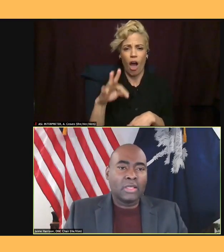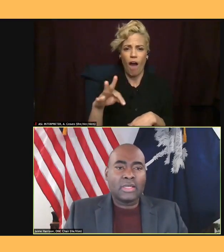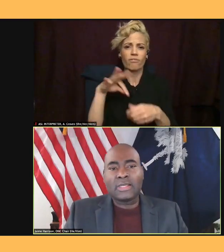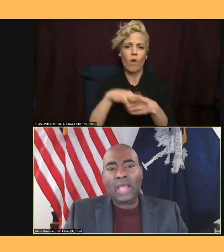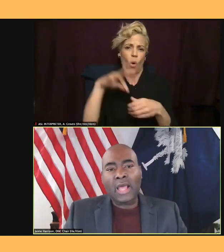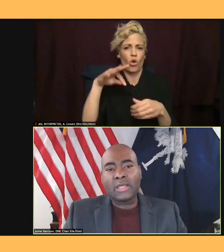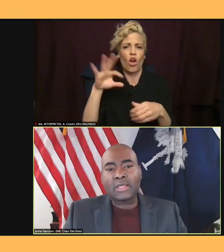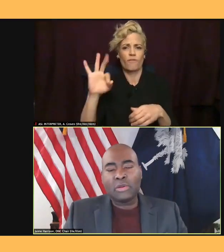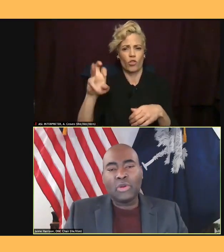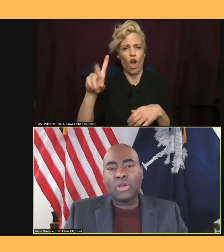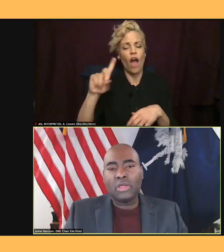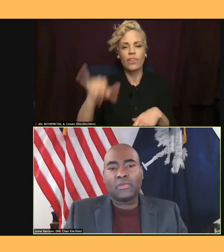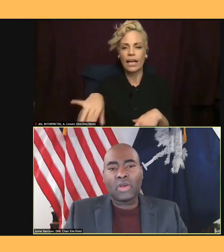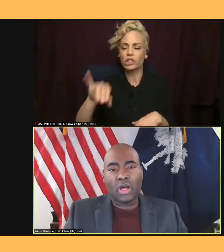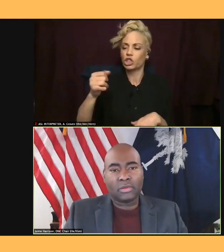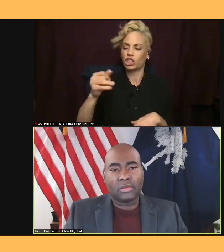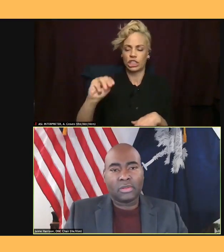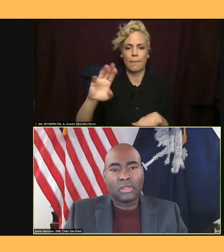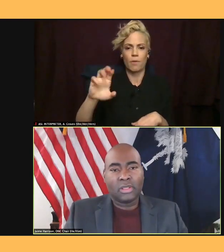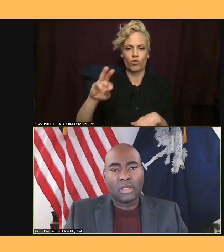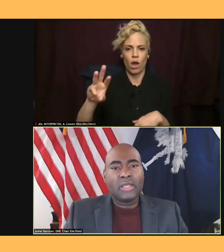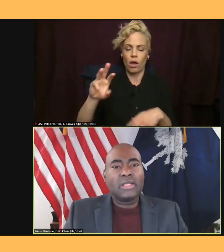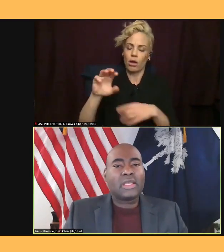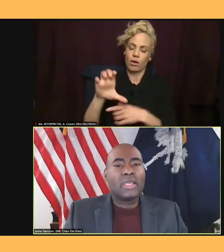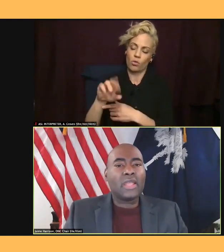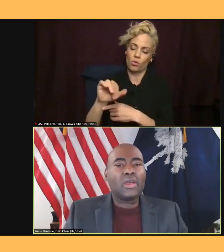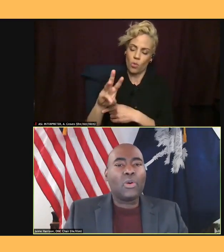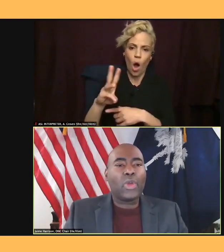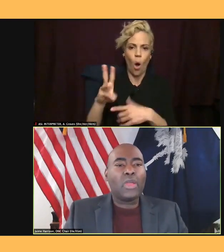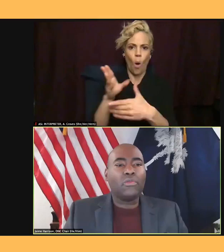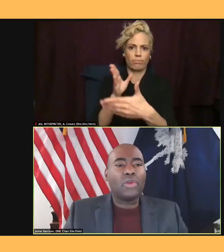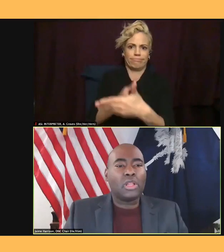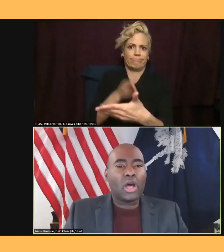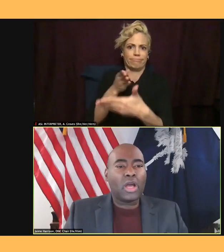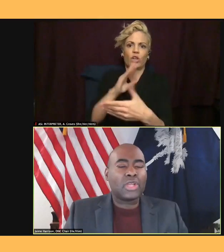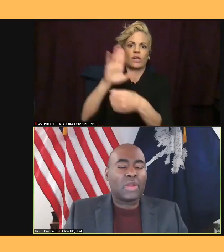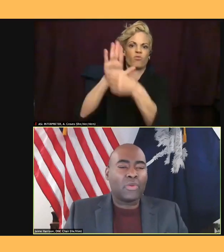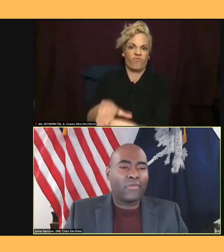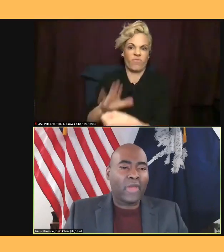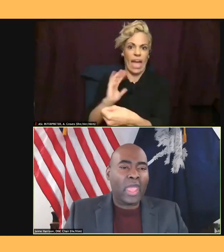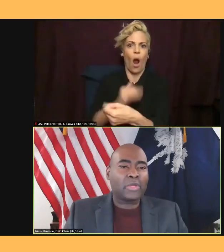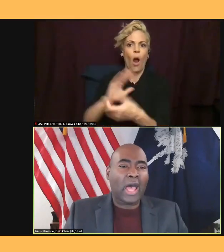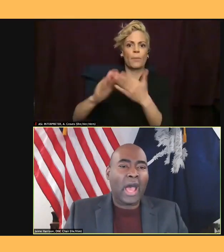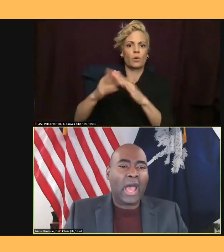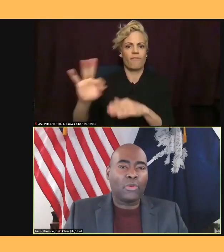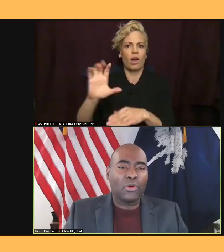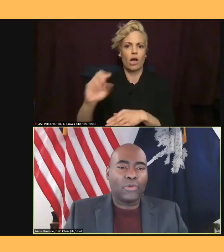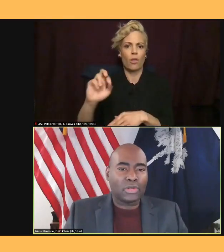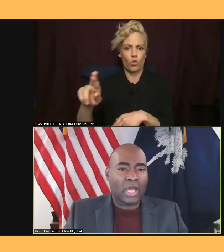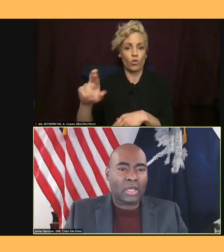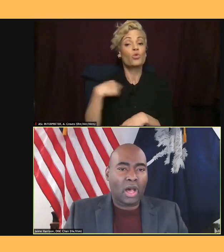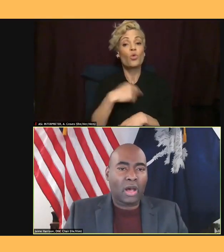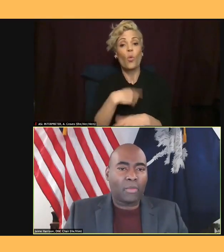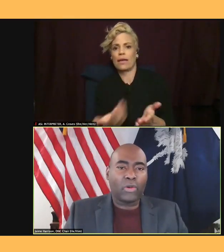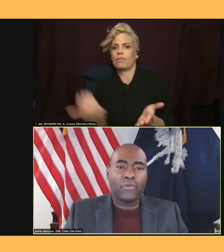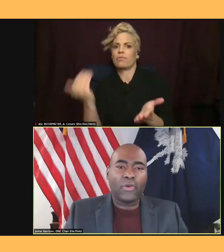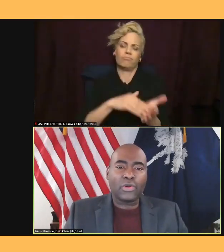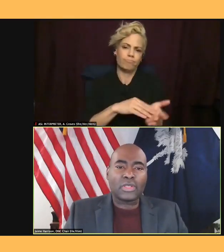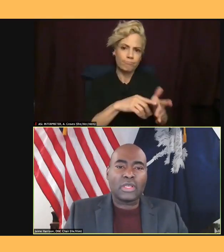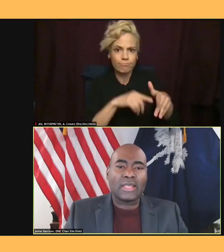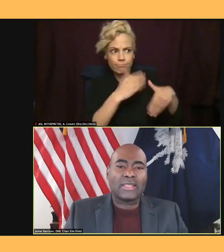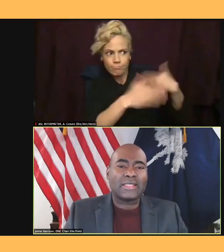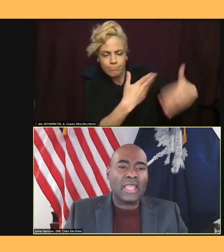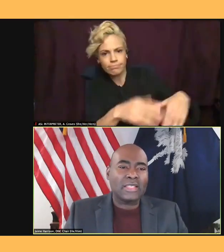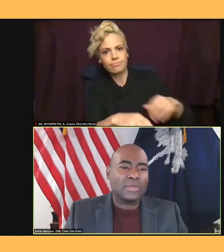communities of color. Together, we relaunched and revamped IowaVote.com, where voters could get state